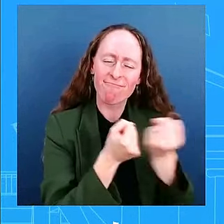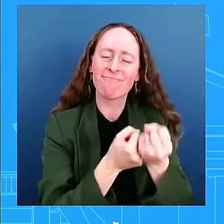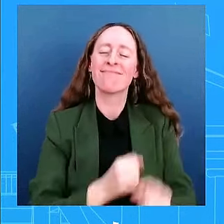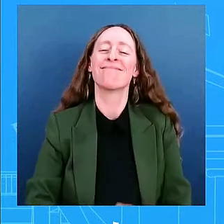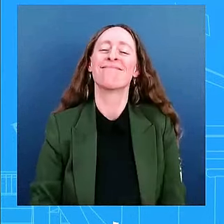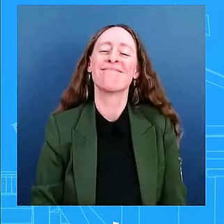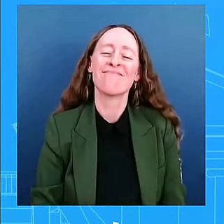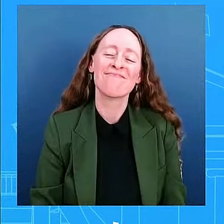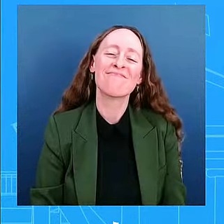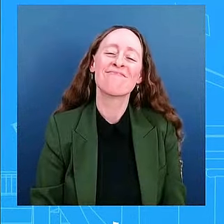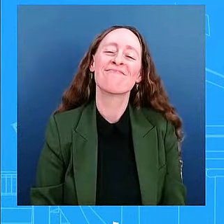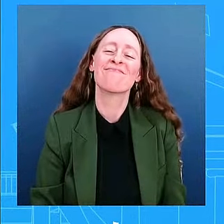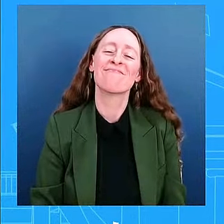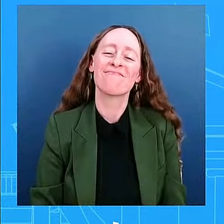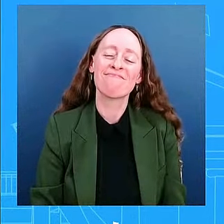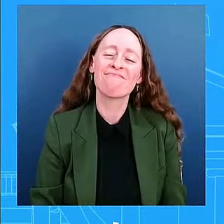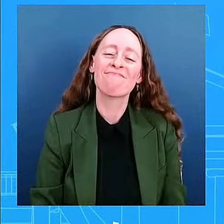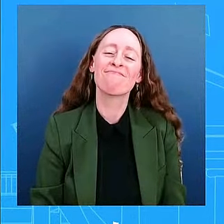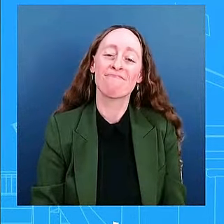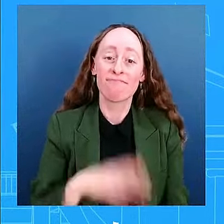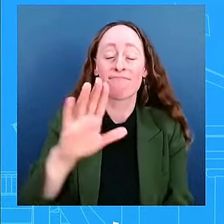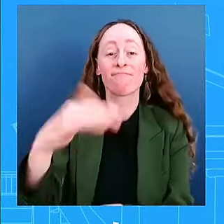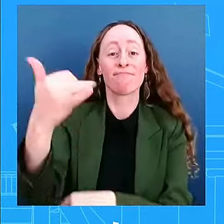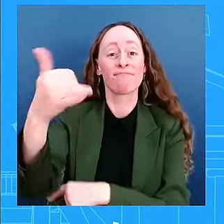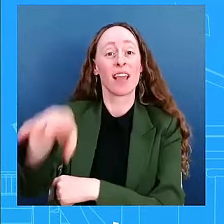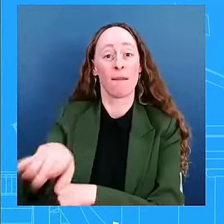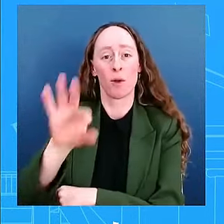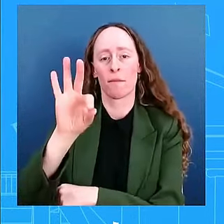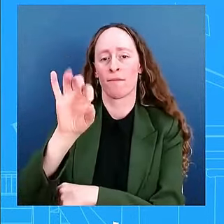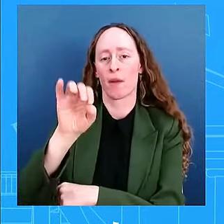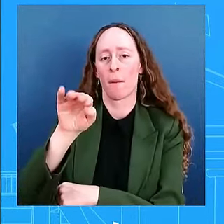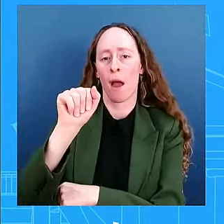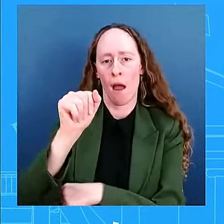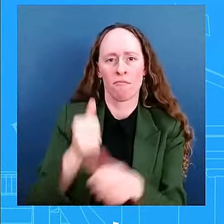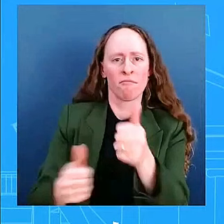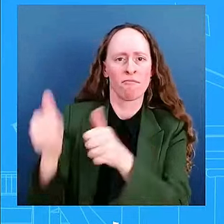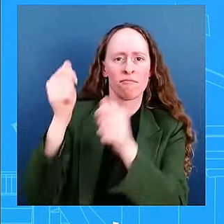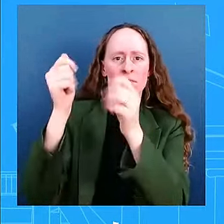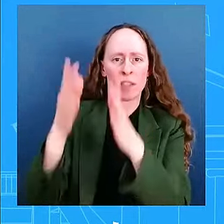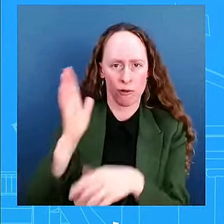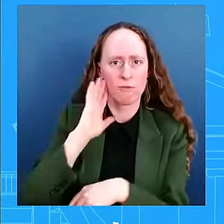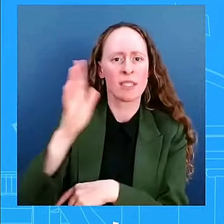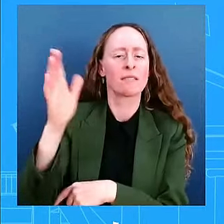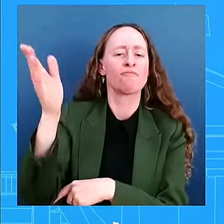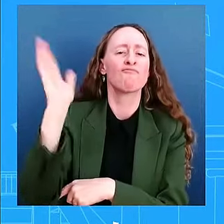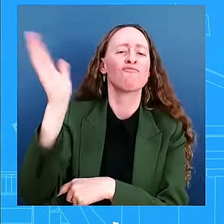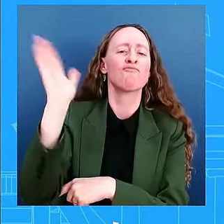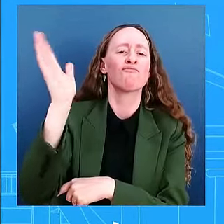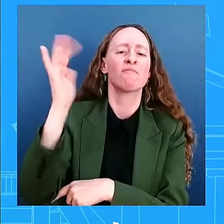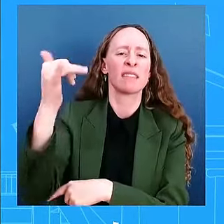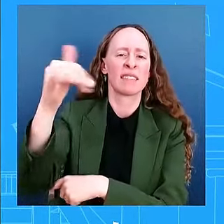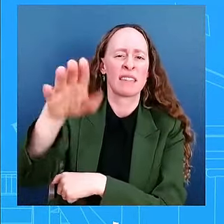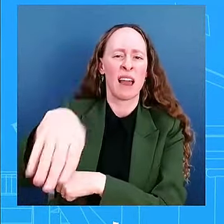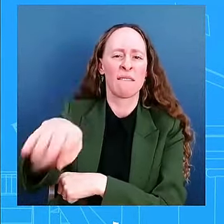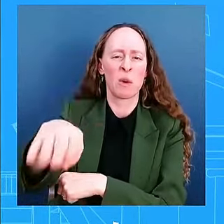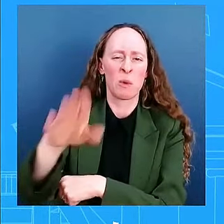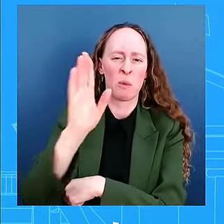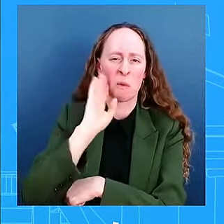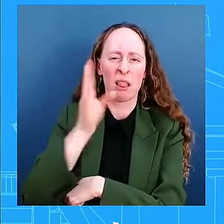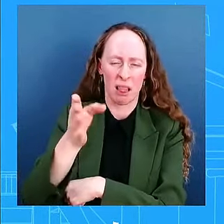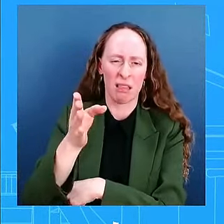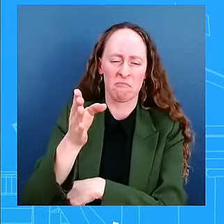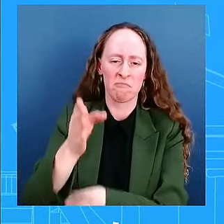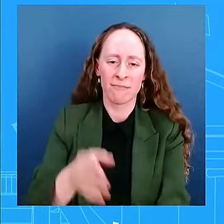Administrator Deanne Criswell will hold her daily press briefing to provide further details on our efforts to help communities